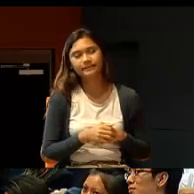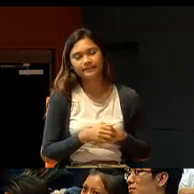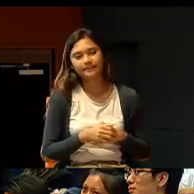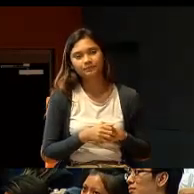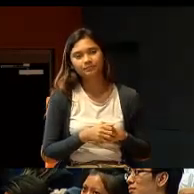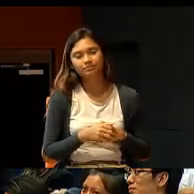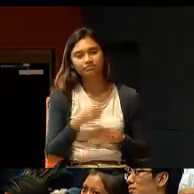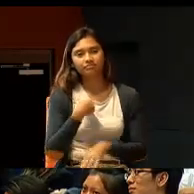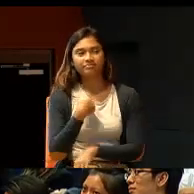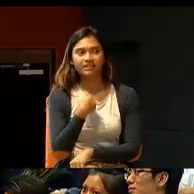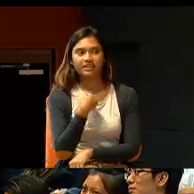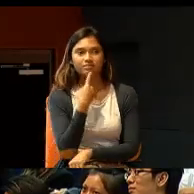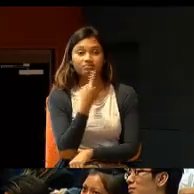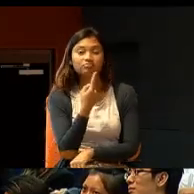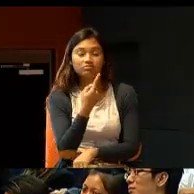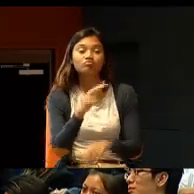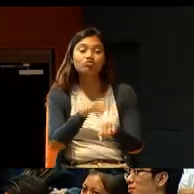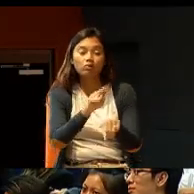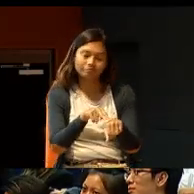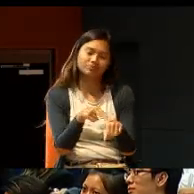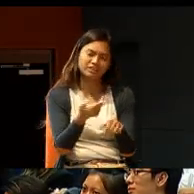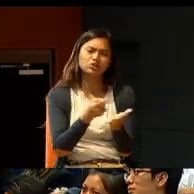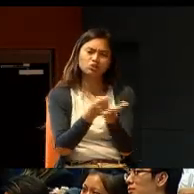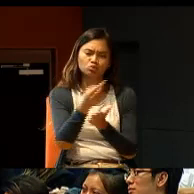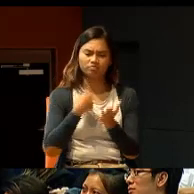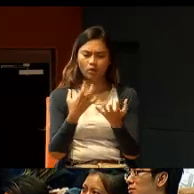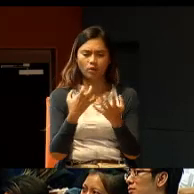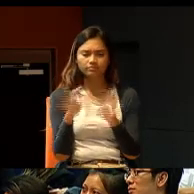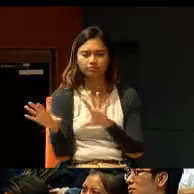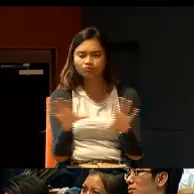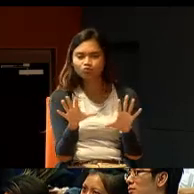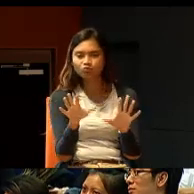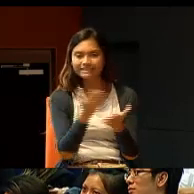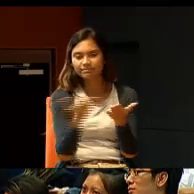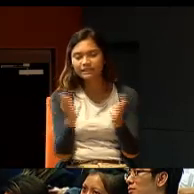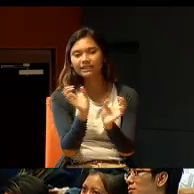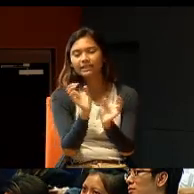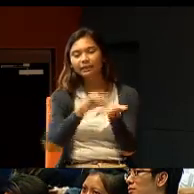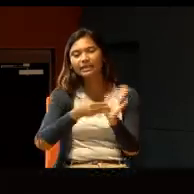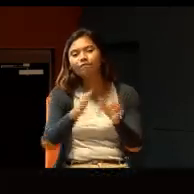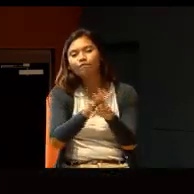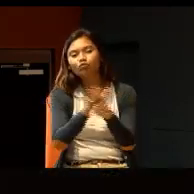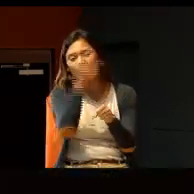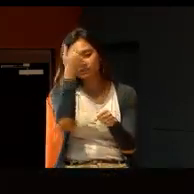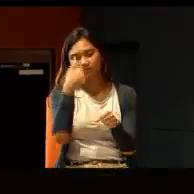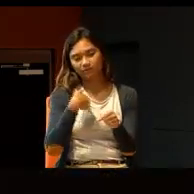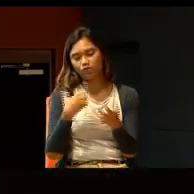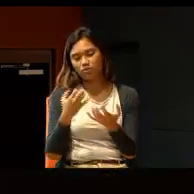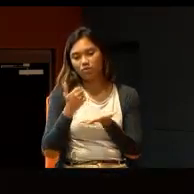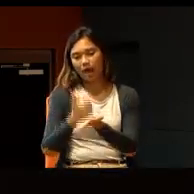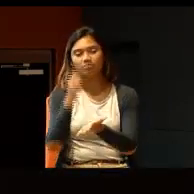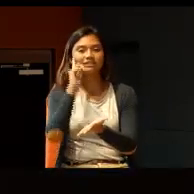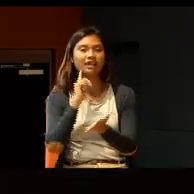I would say, of course, it's true that I want to do something meaningful. Because I want to help the deaf